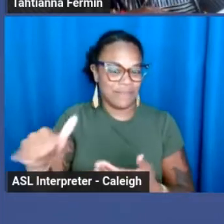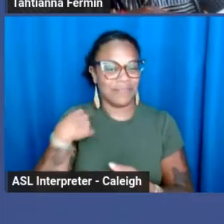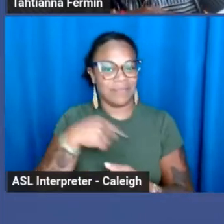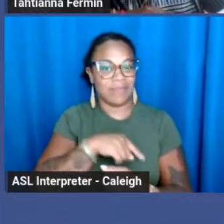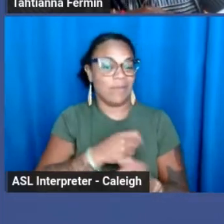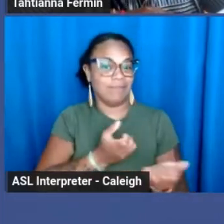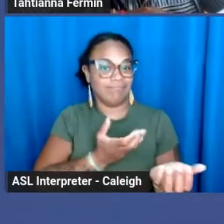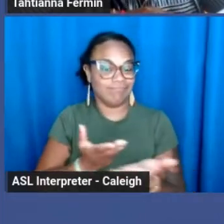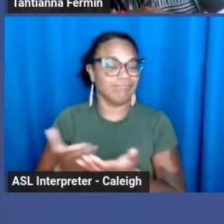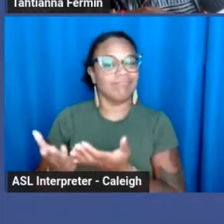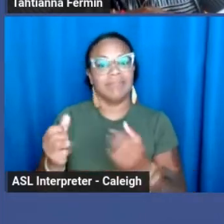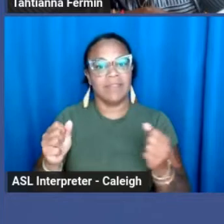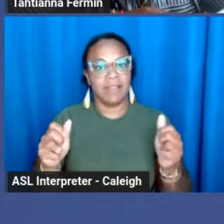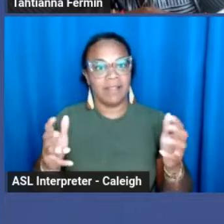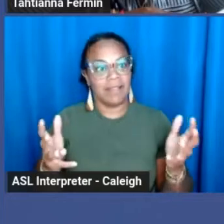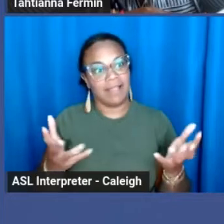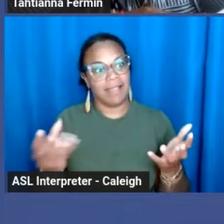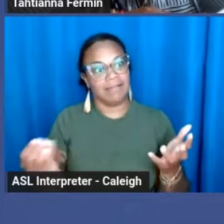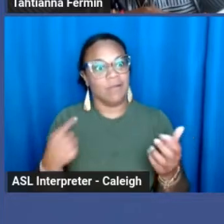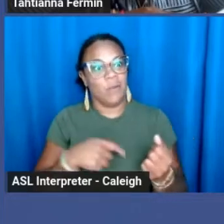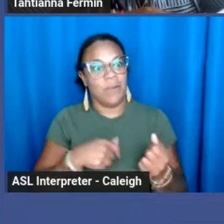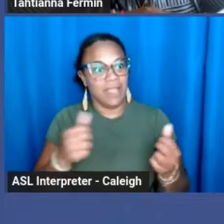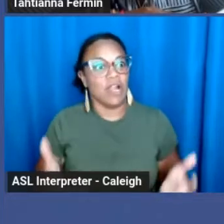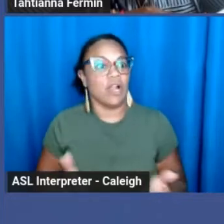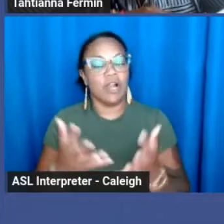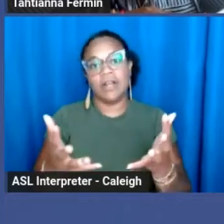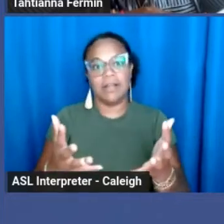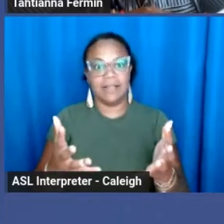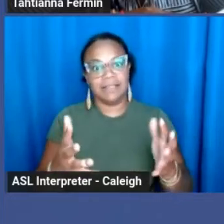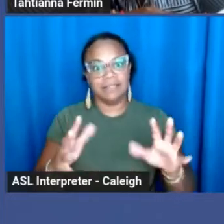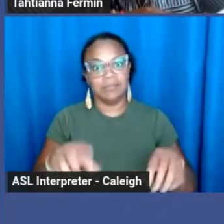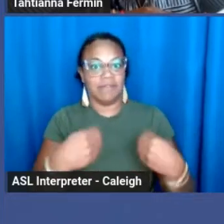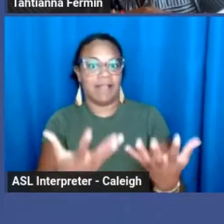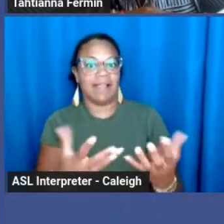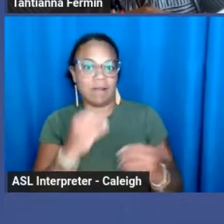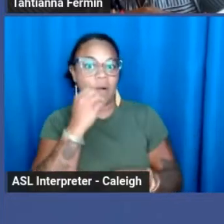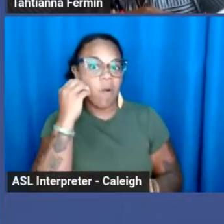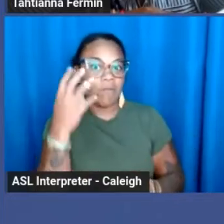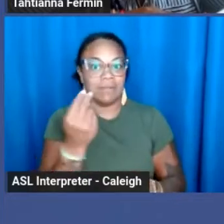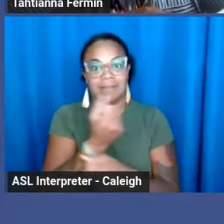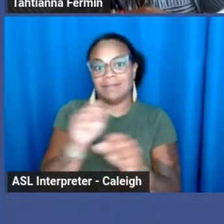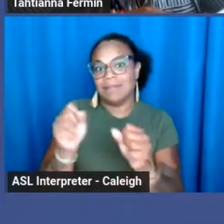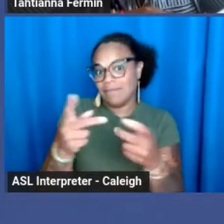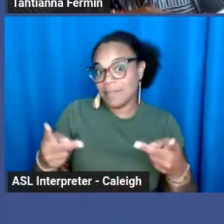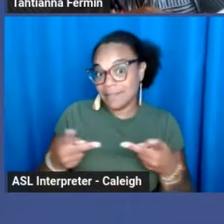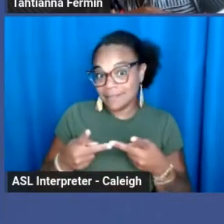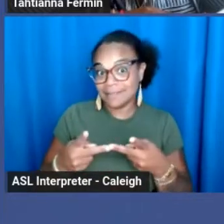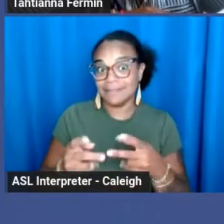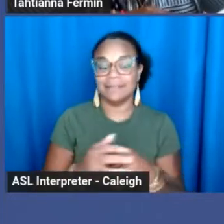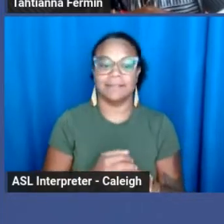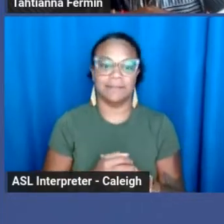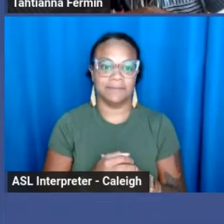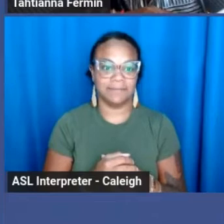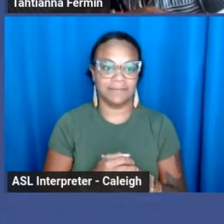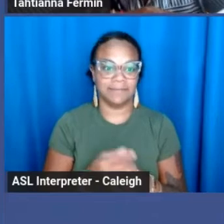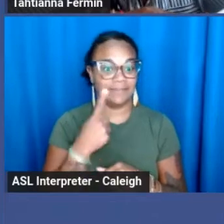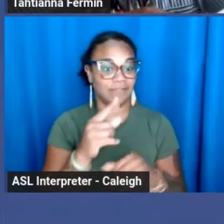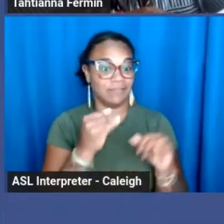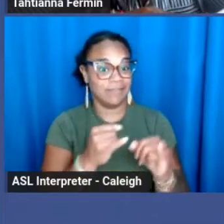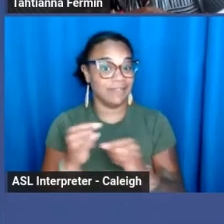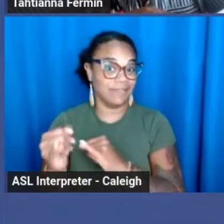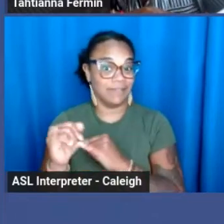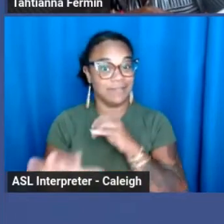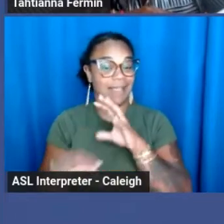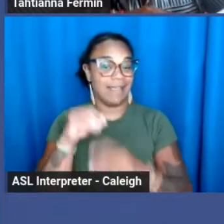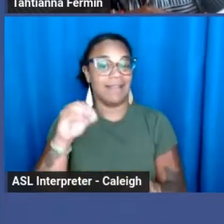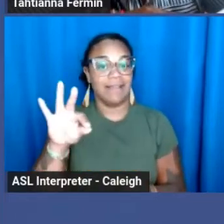fostering housing homes and safe places for individuals coming out of foster